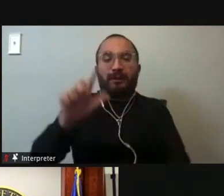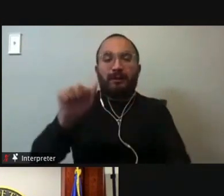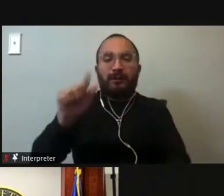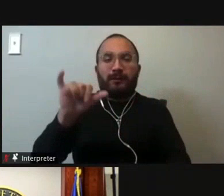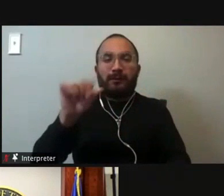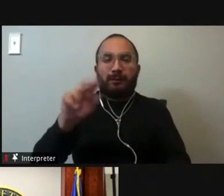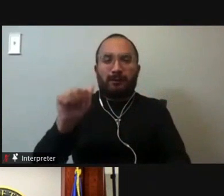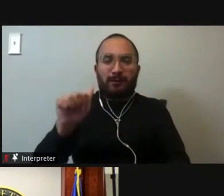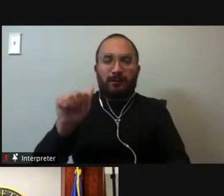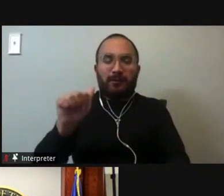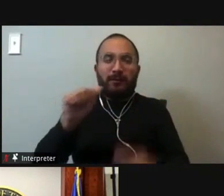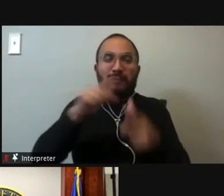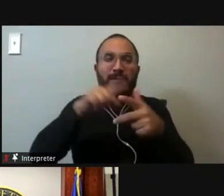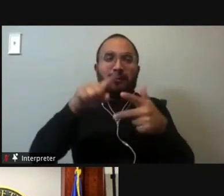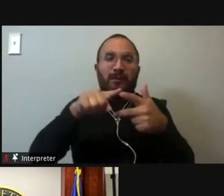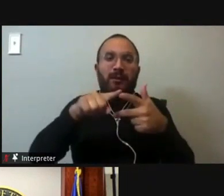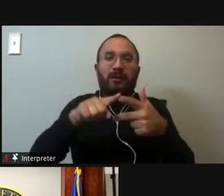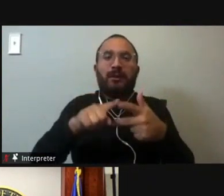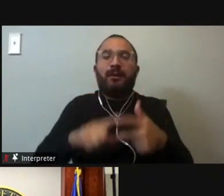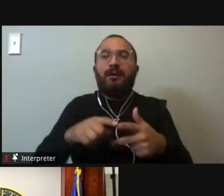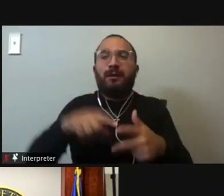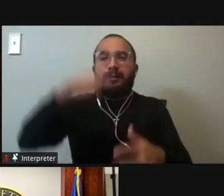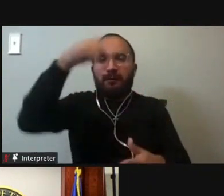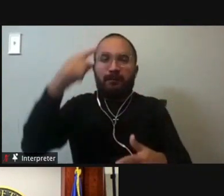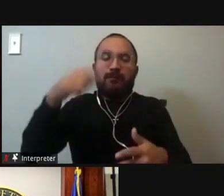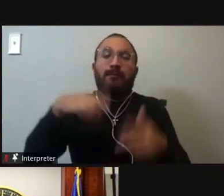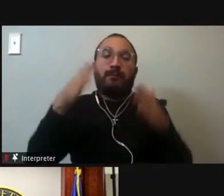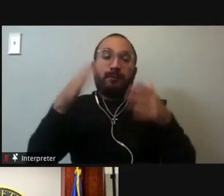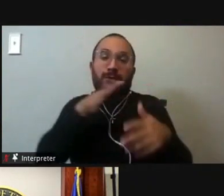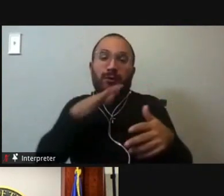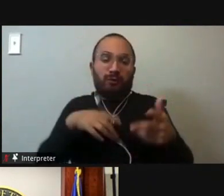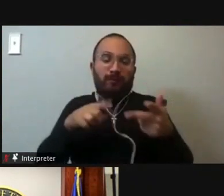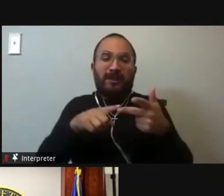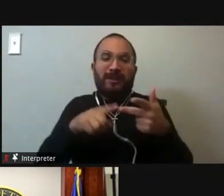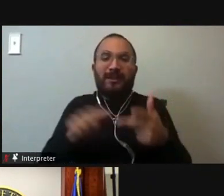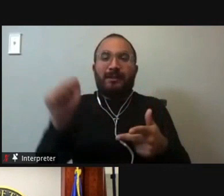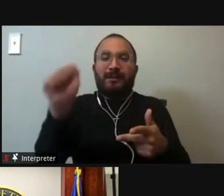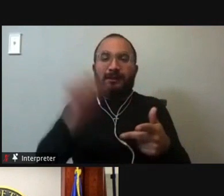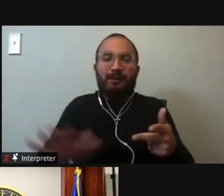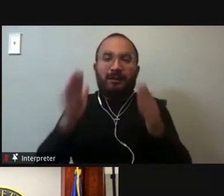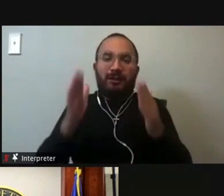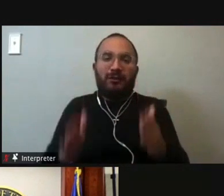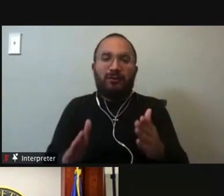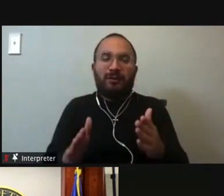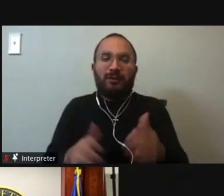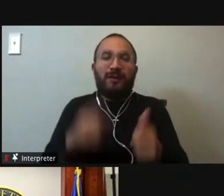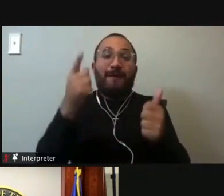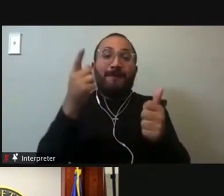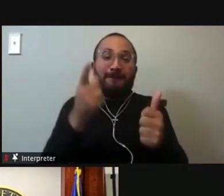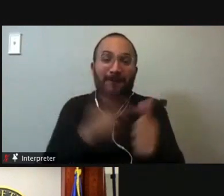woman, and an Asian American woman. And the Supreme Court of Texas has never had an African American woman.